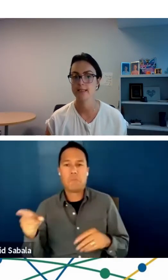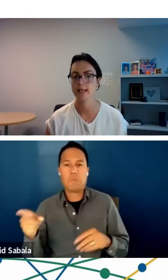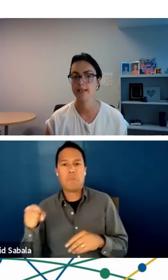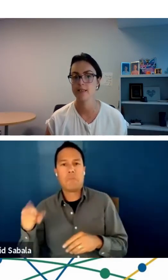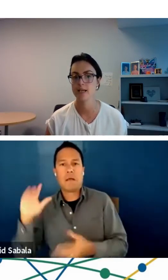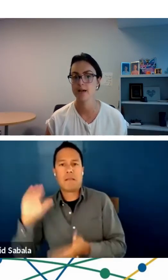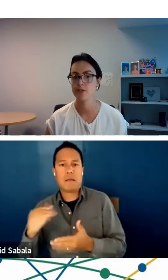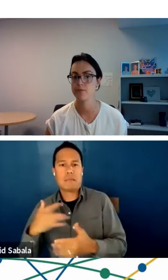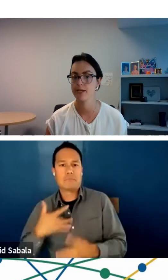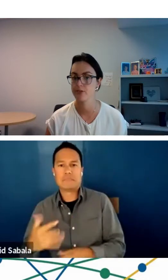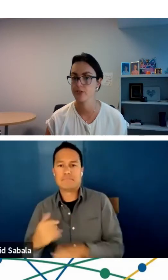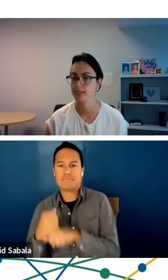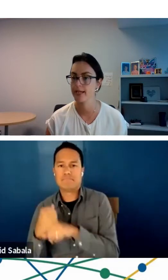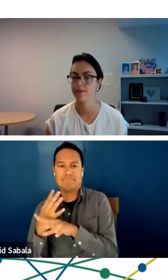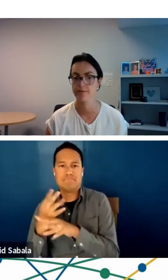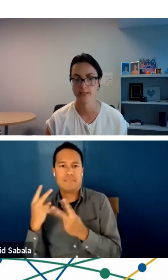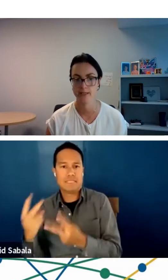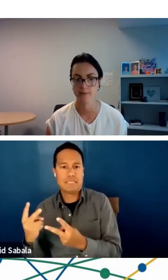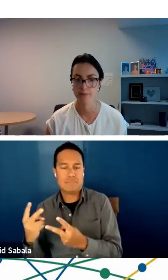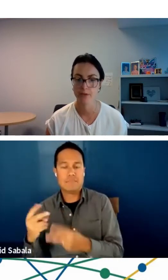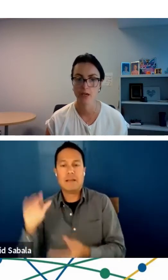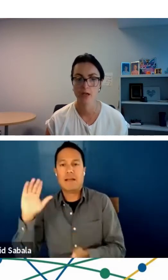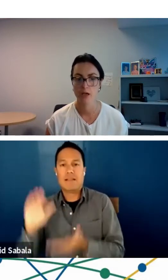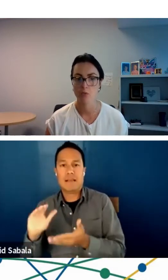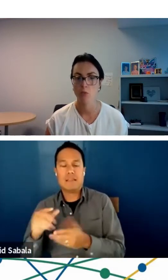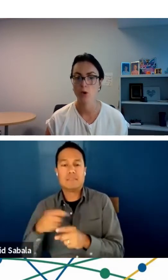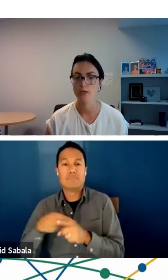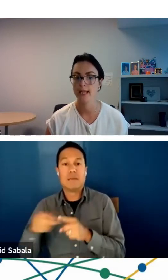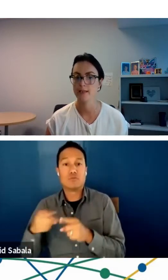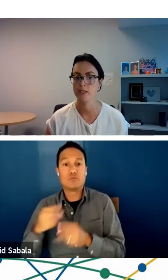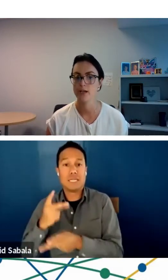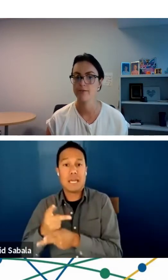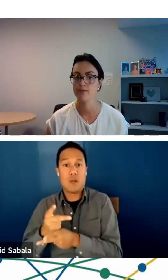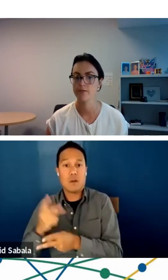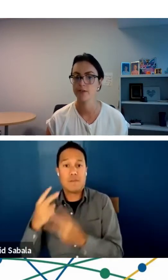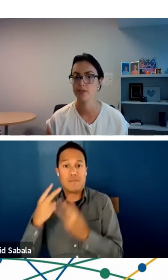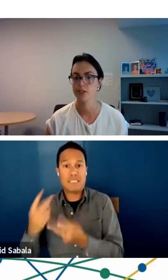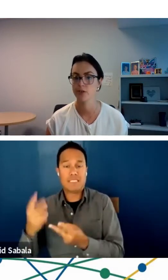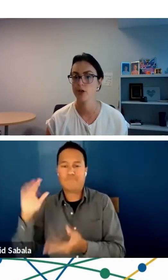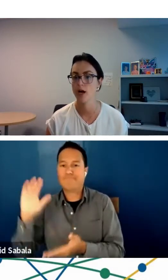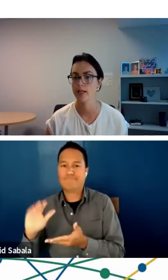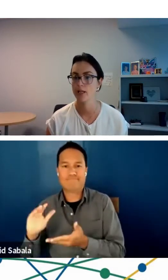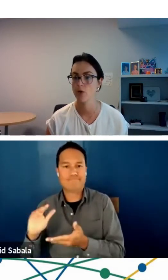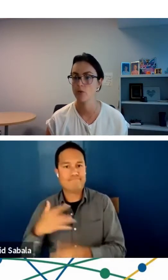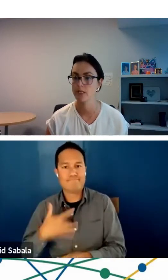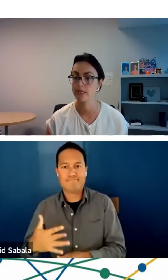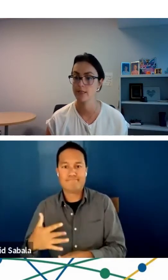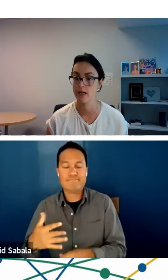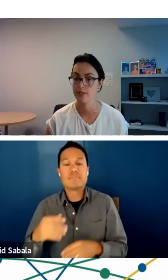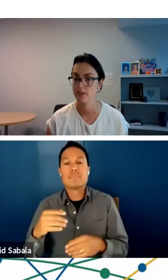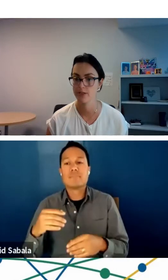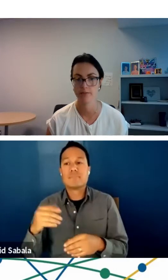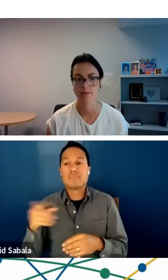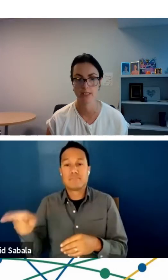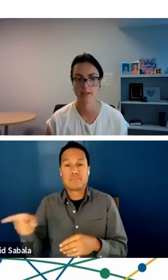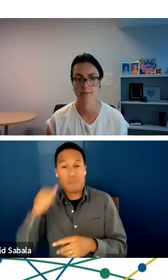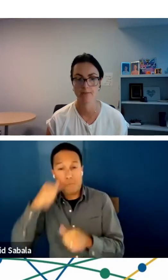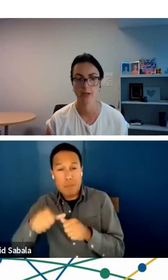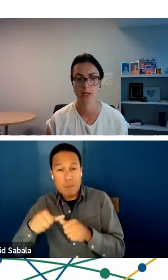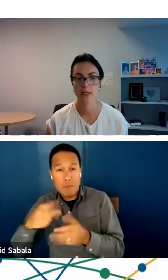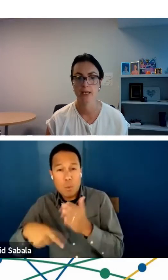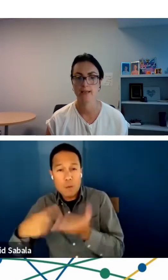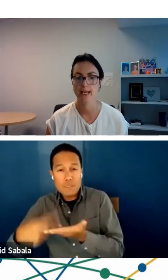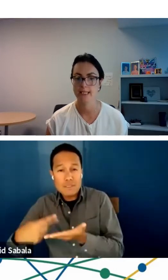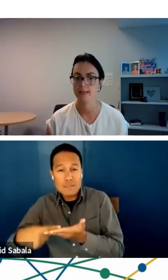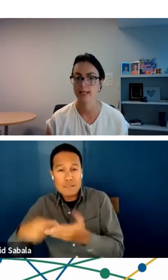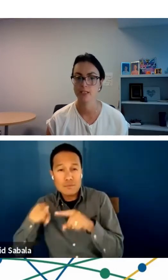less likely to have a specialty care visit, more likely to have difficulty recalling what was discussed during the visit,